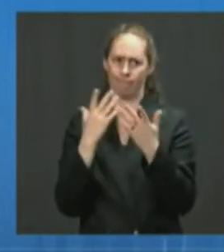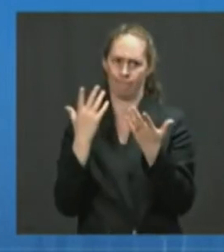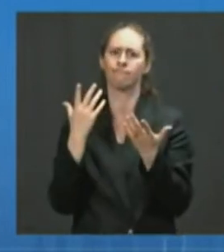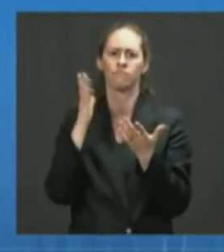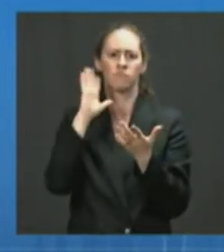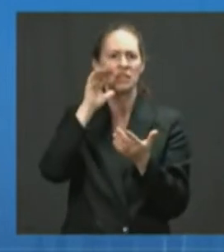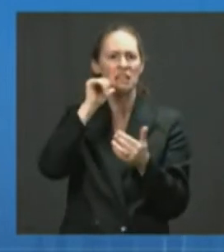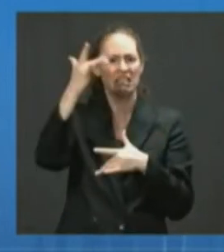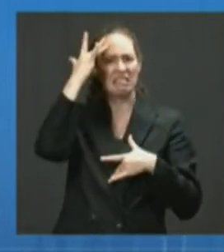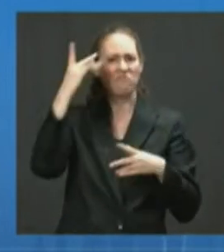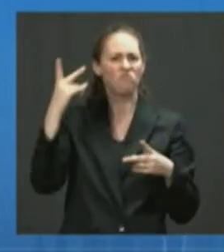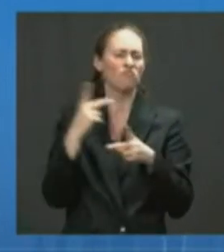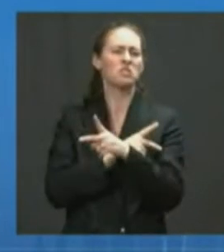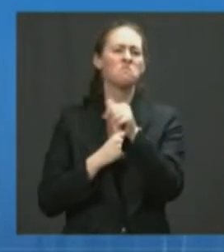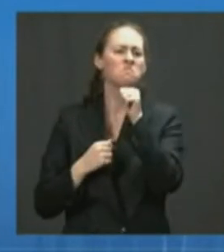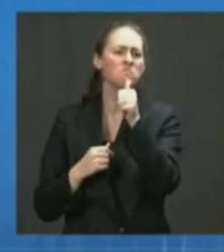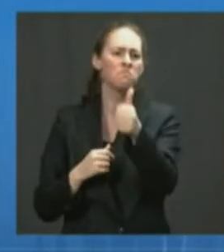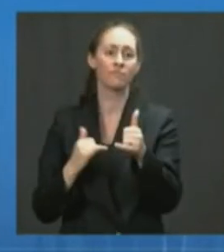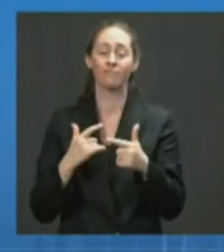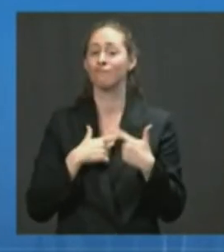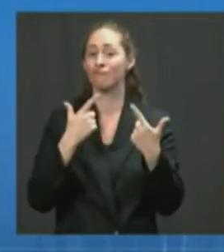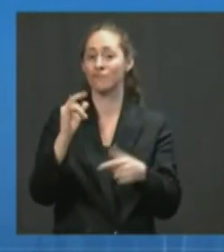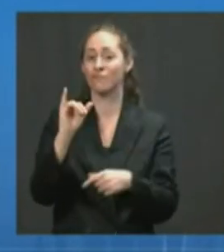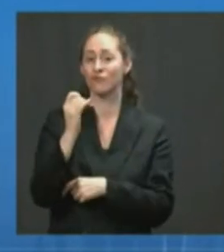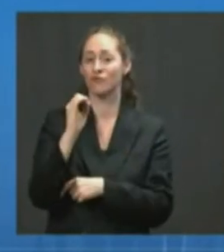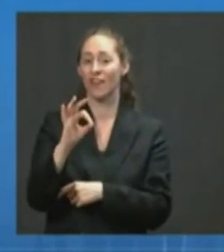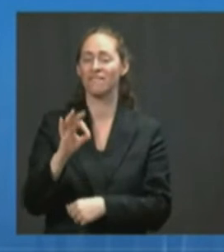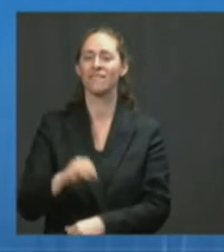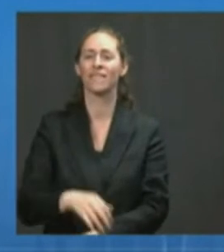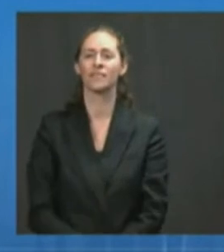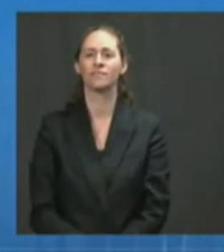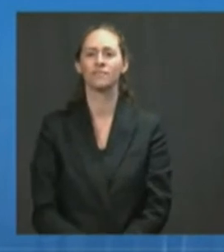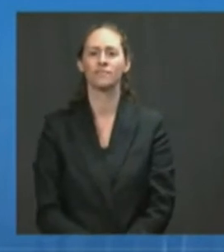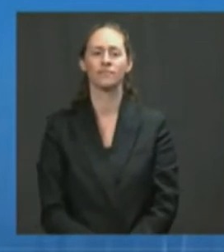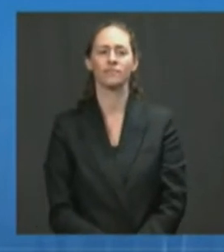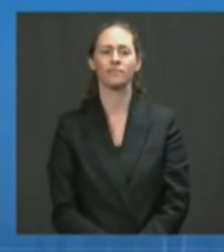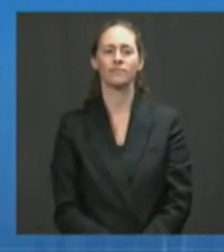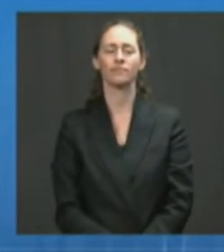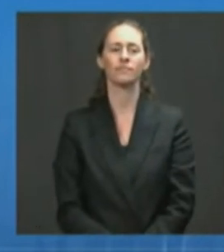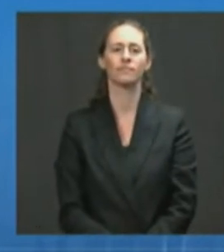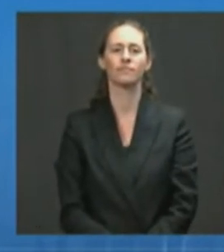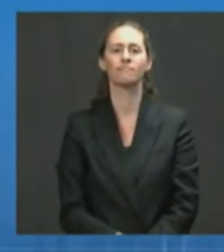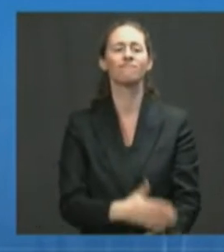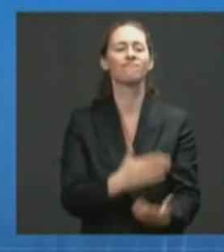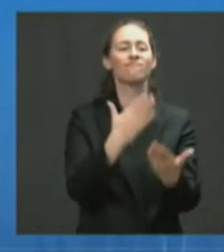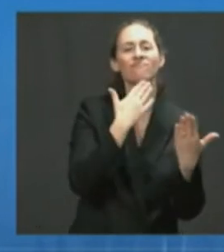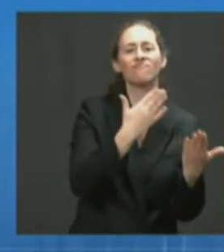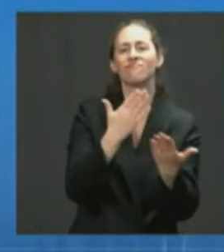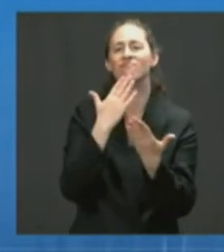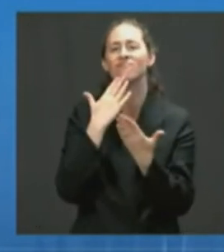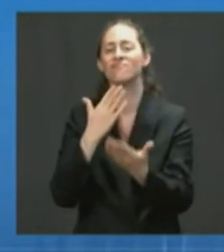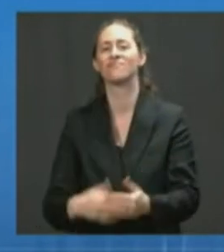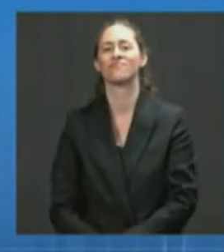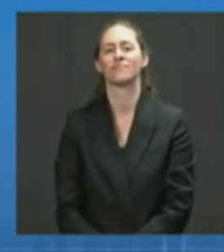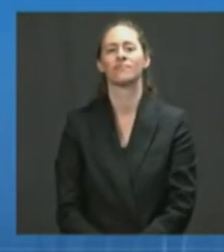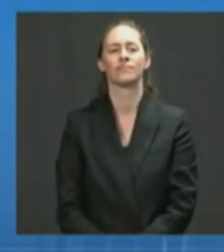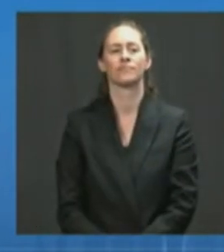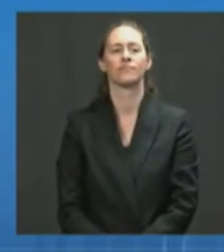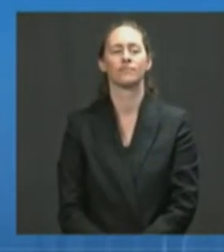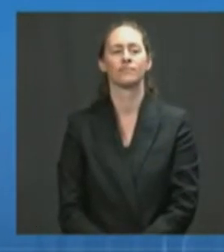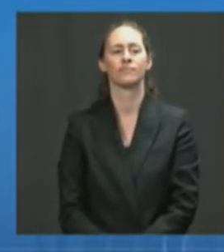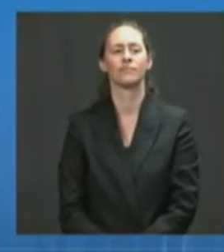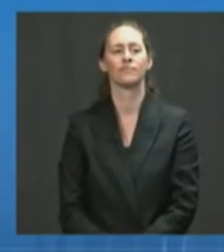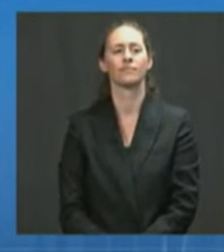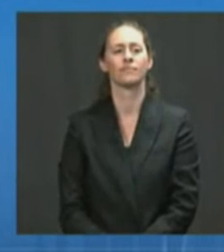back to Jeff. Well, thank you, both Dr. Fauci and Dr. Walensky. It is clear that we're